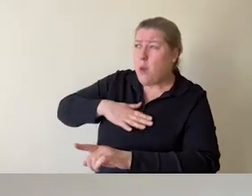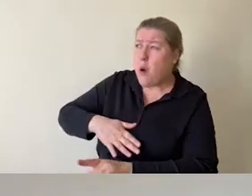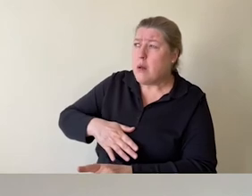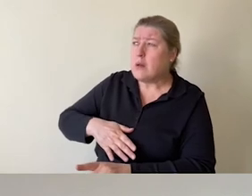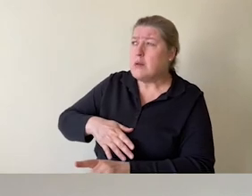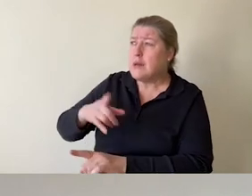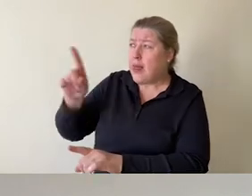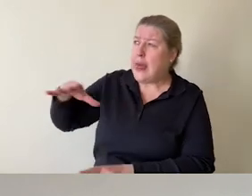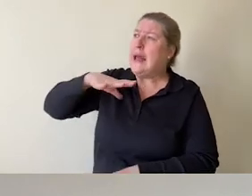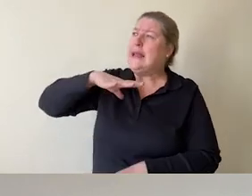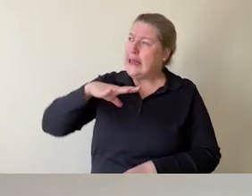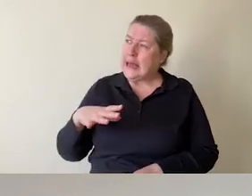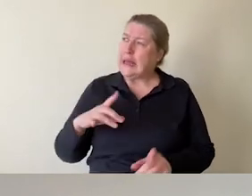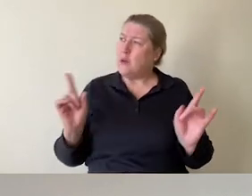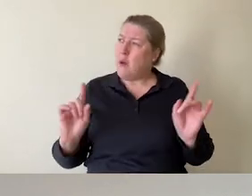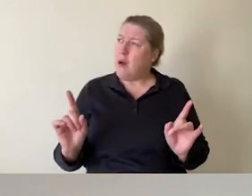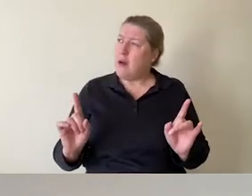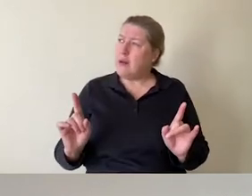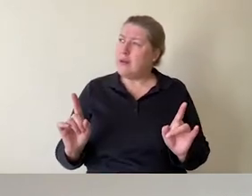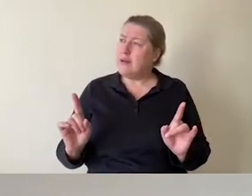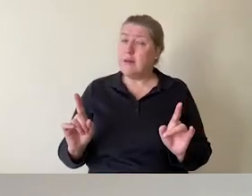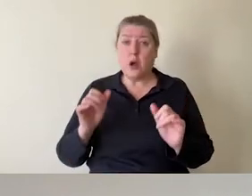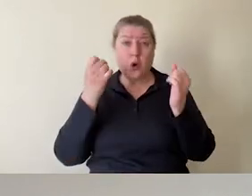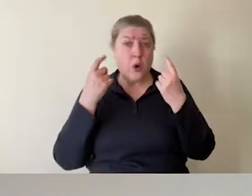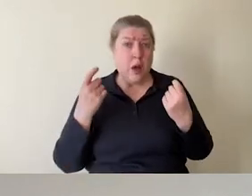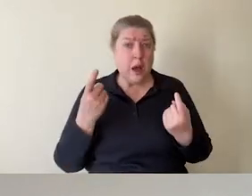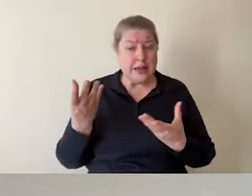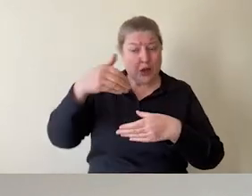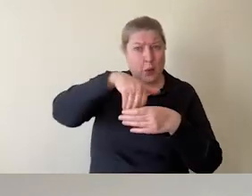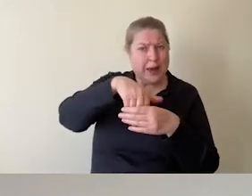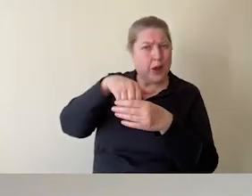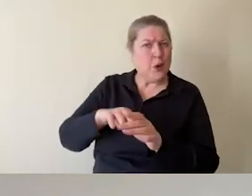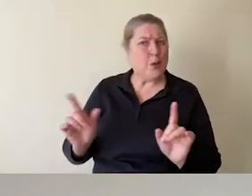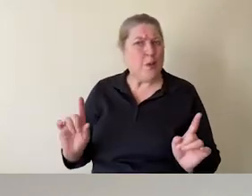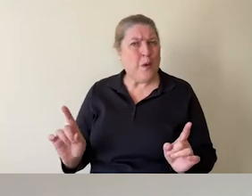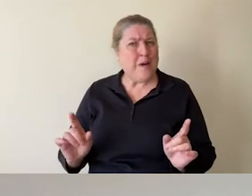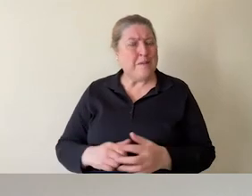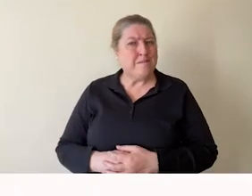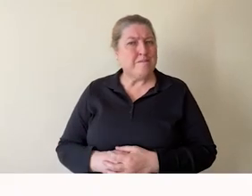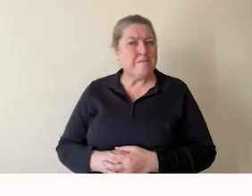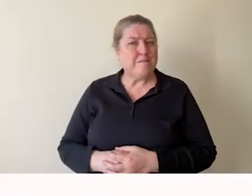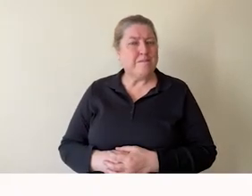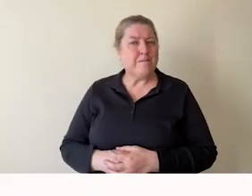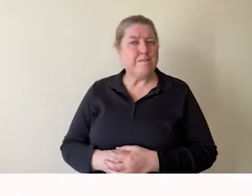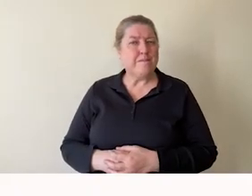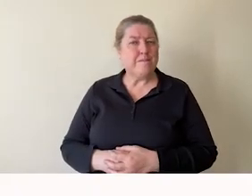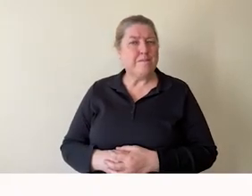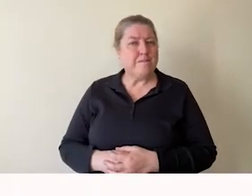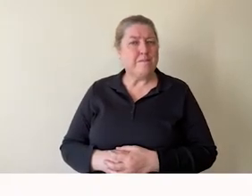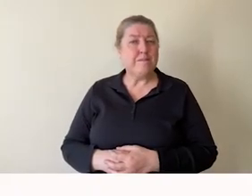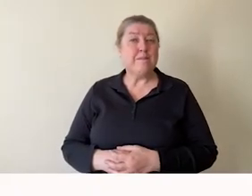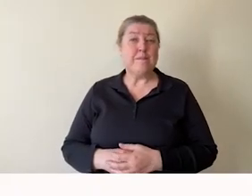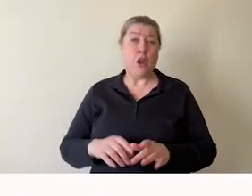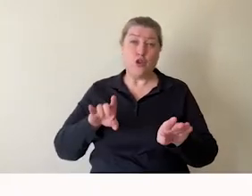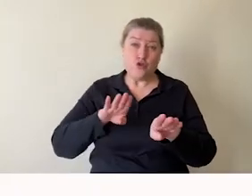want? What do they need? What is it a good idea to include? Try and test.